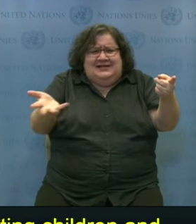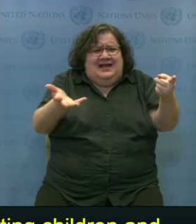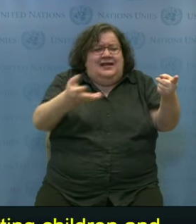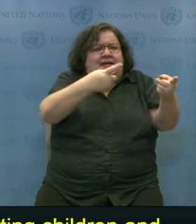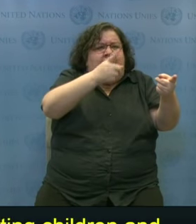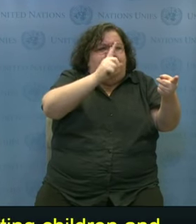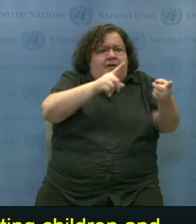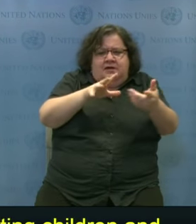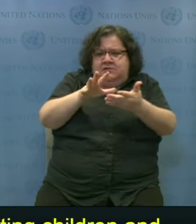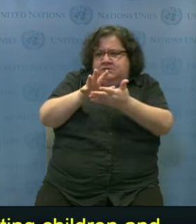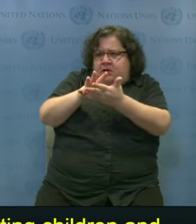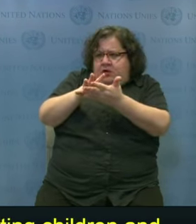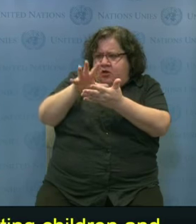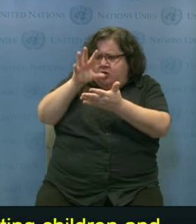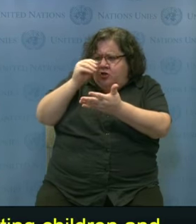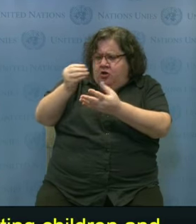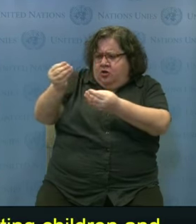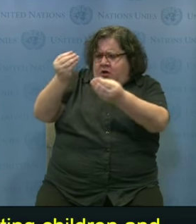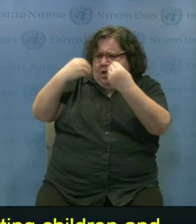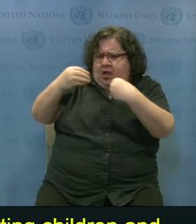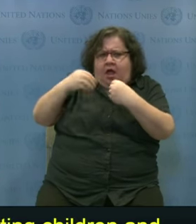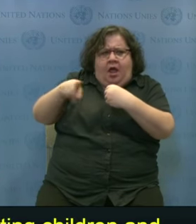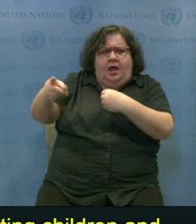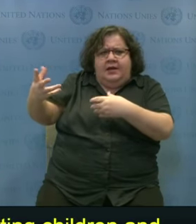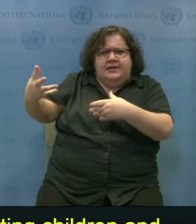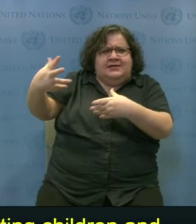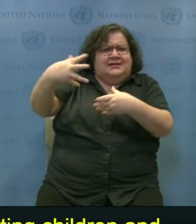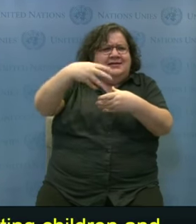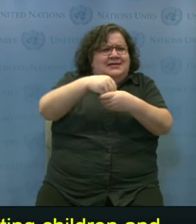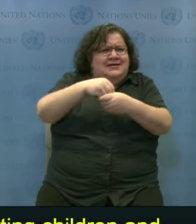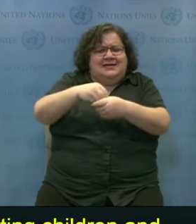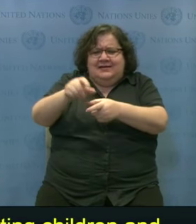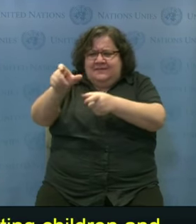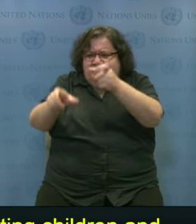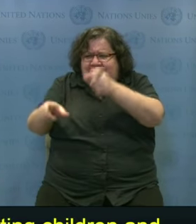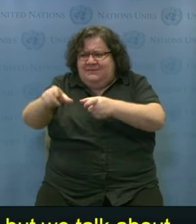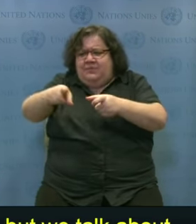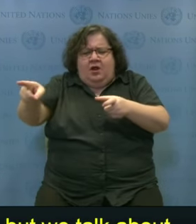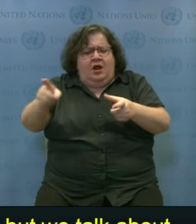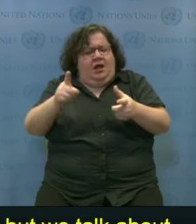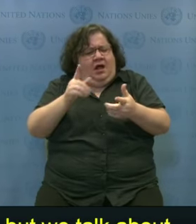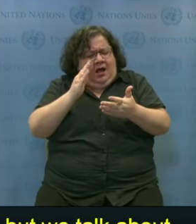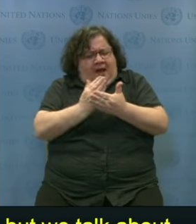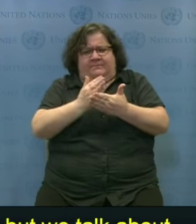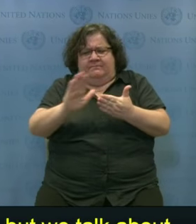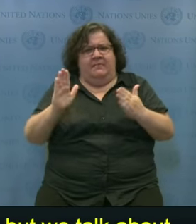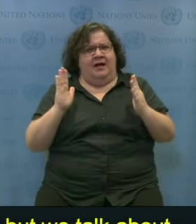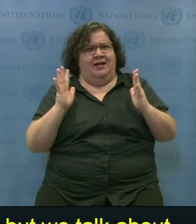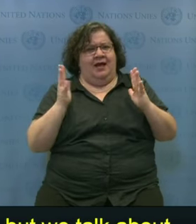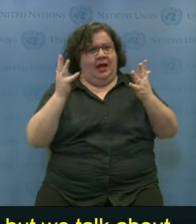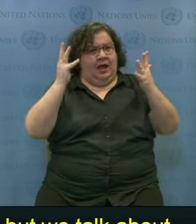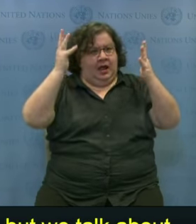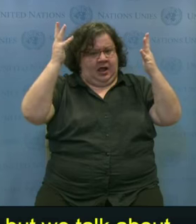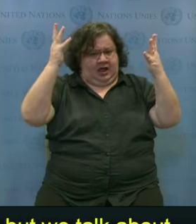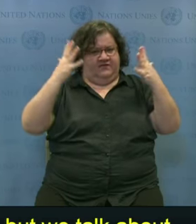or programming around risk and resilience, we will not go very far.